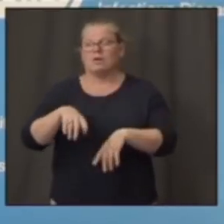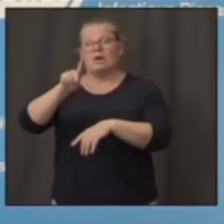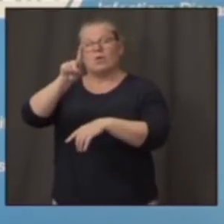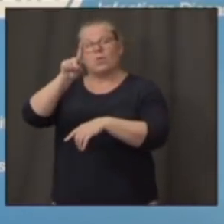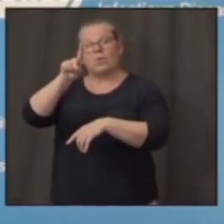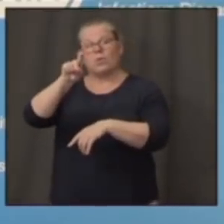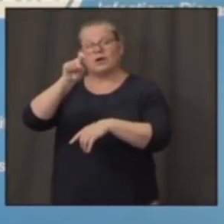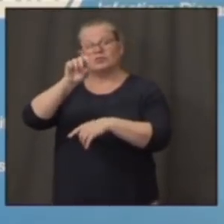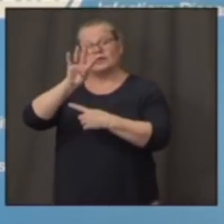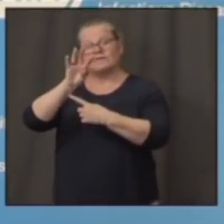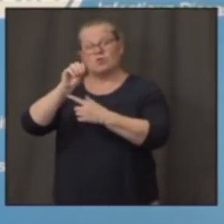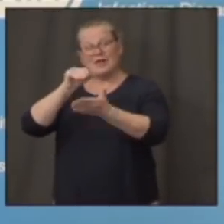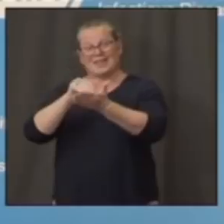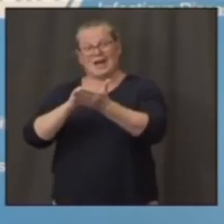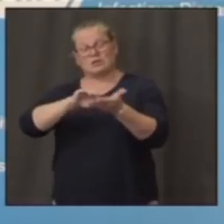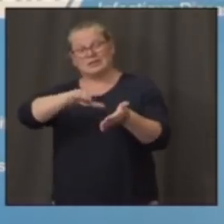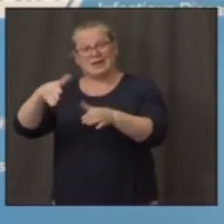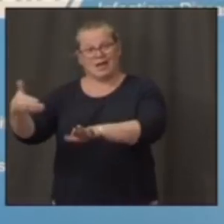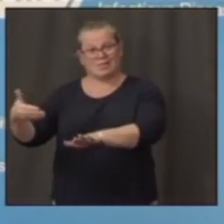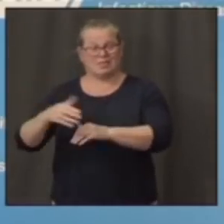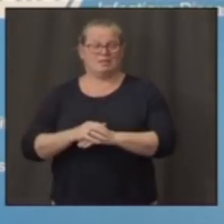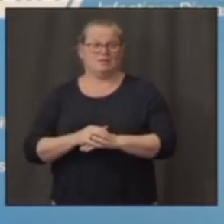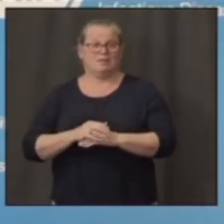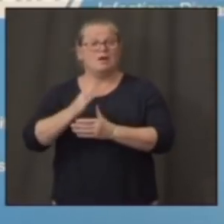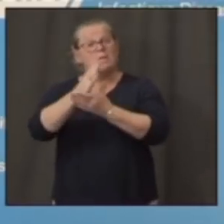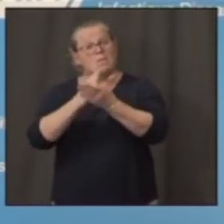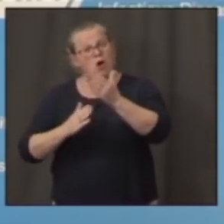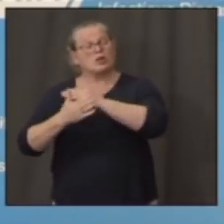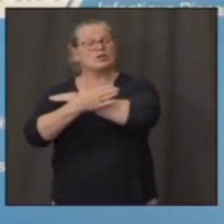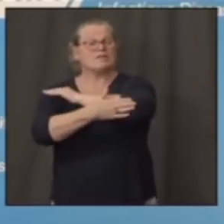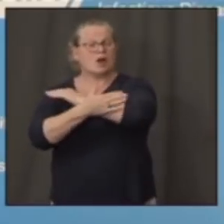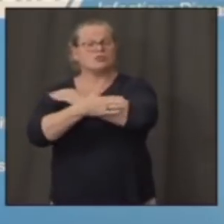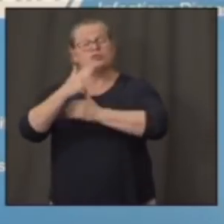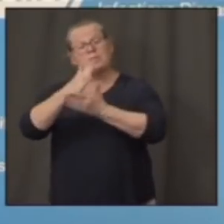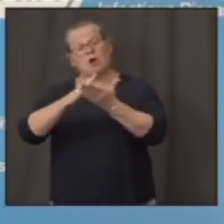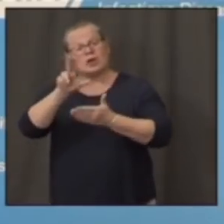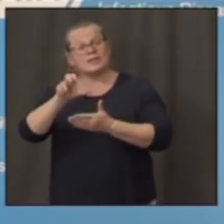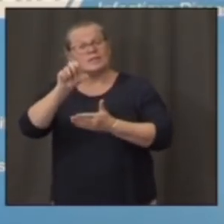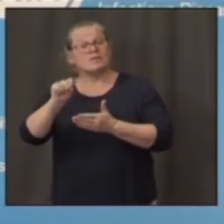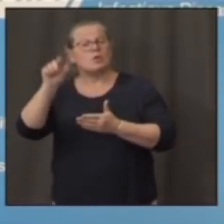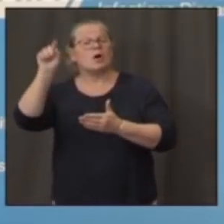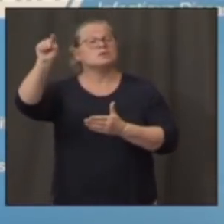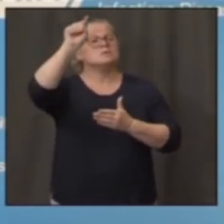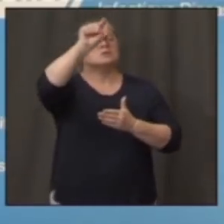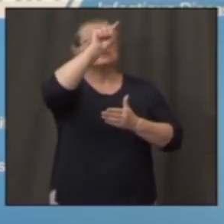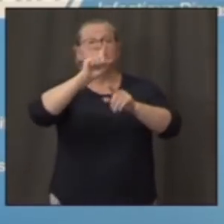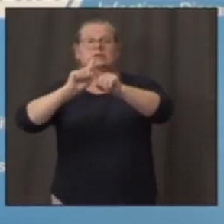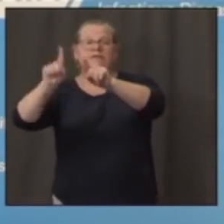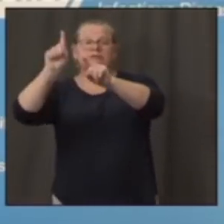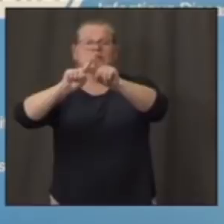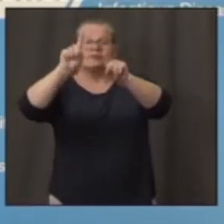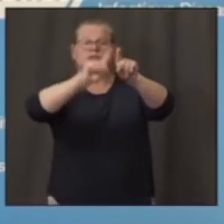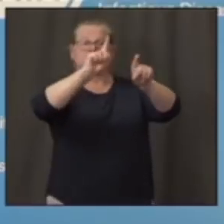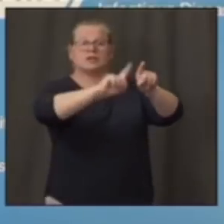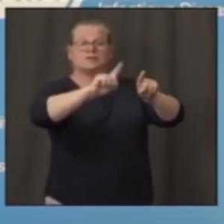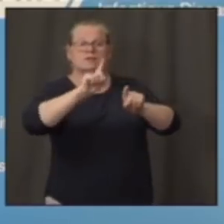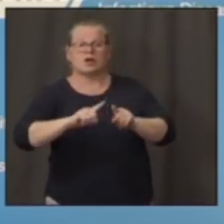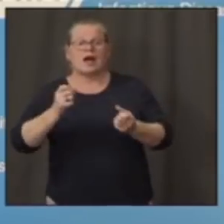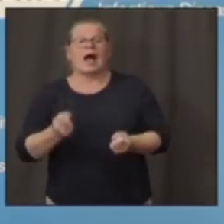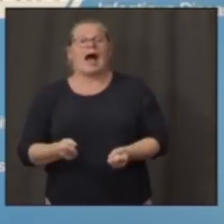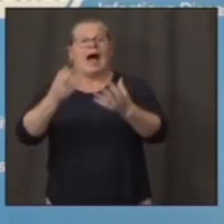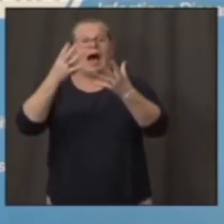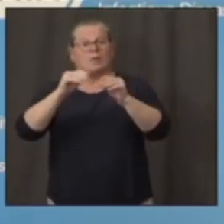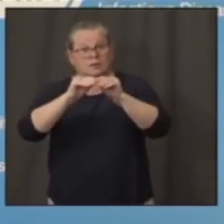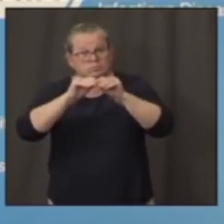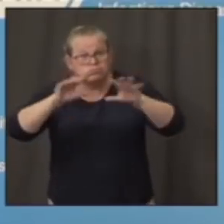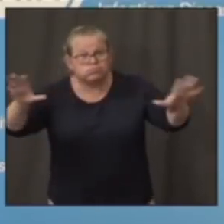parts of the country right now are in different states with regard to the prevalence and the incidence of the